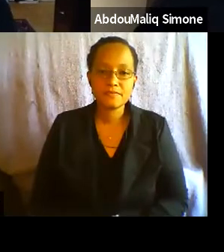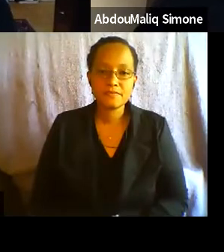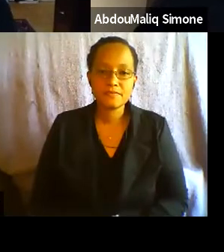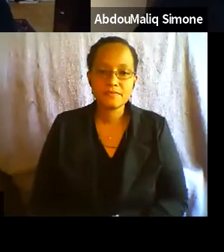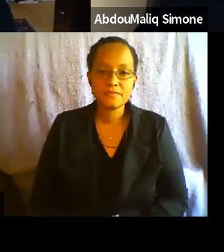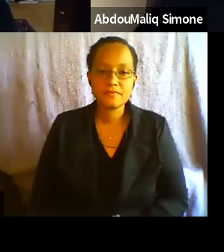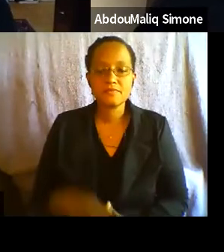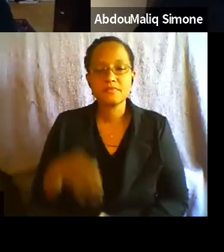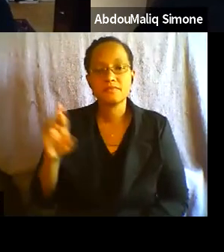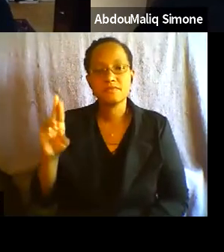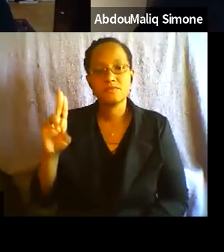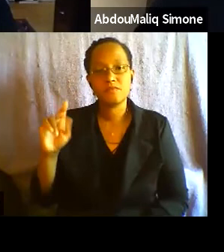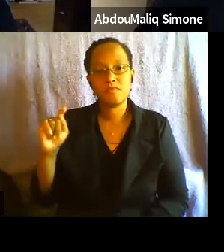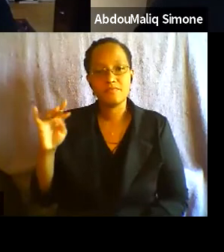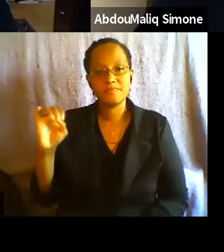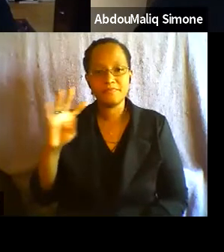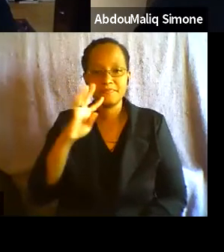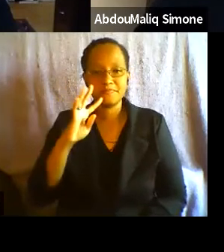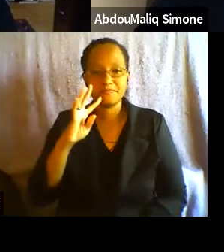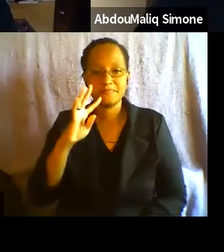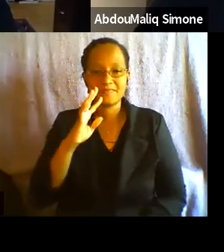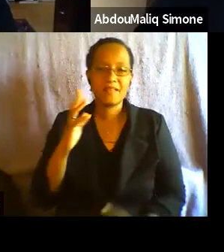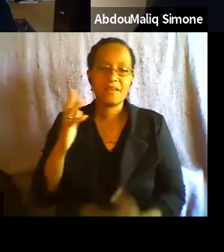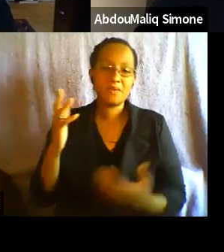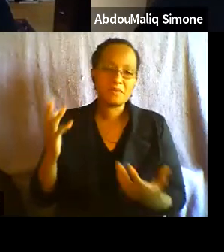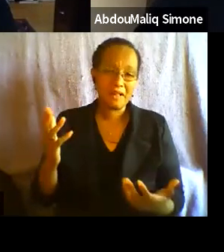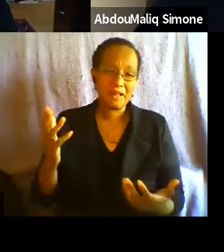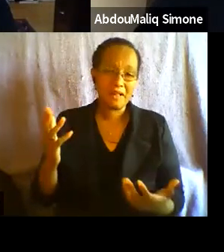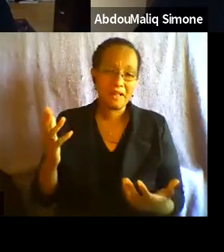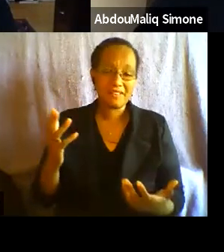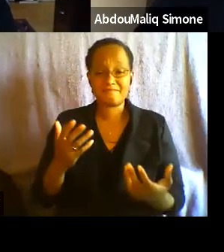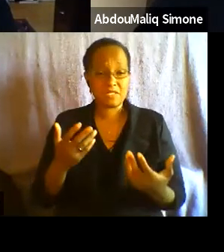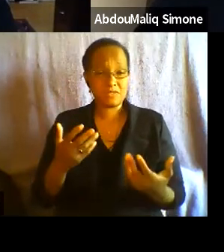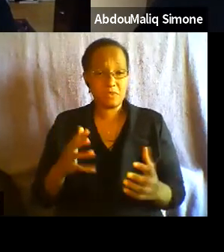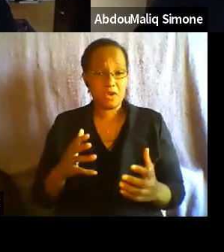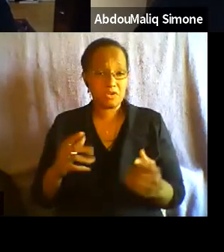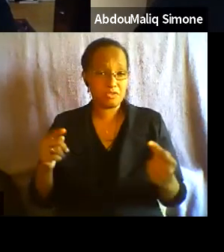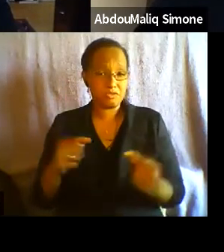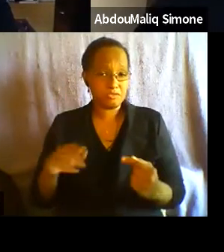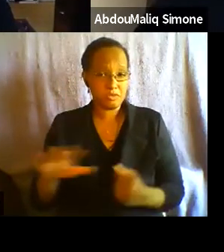Well, I don't mean to harsh anybody's mellow, but I thought I was just talking about futurity,